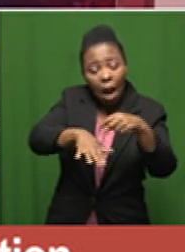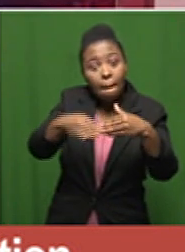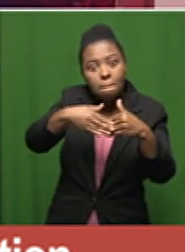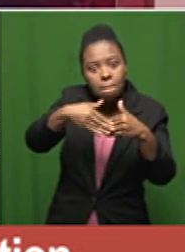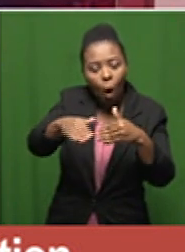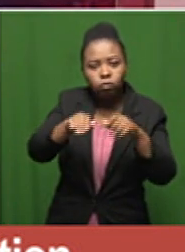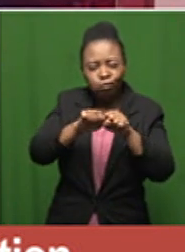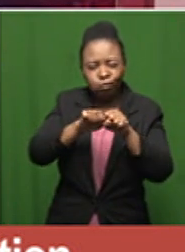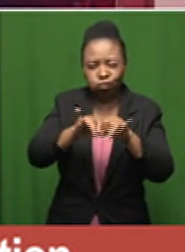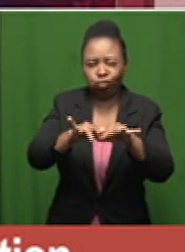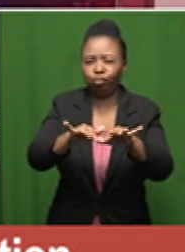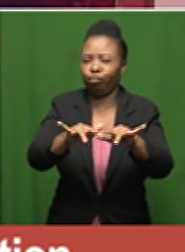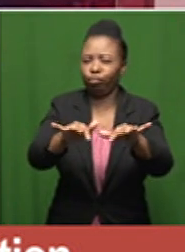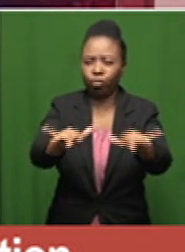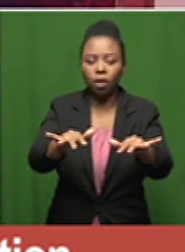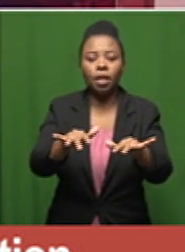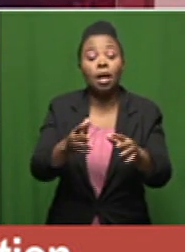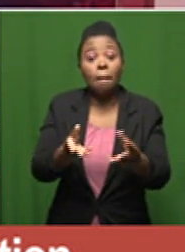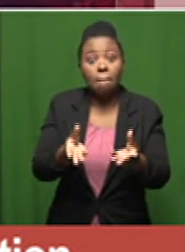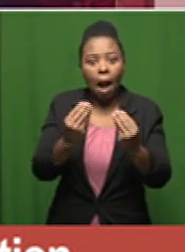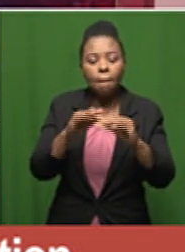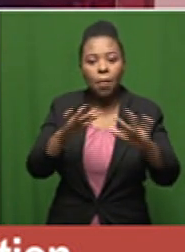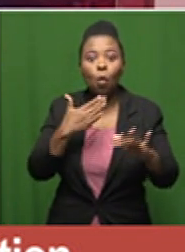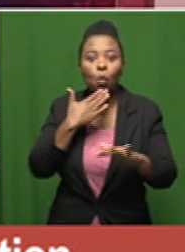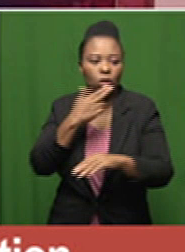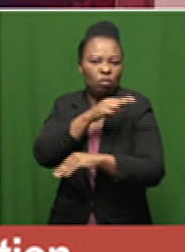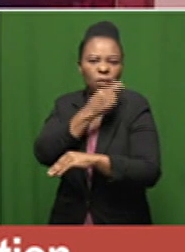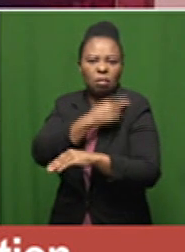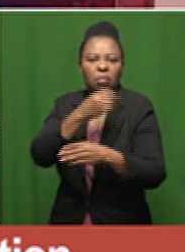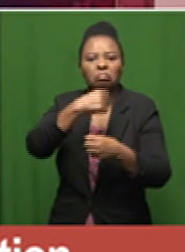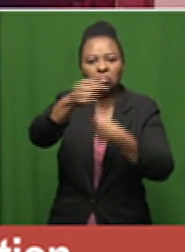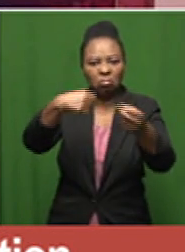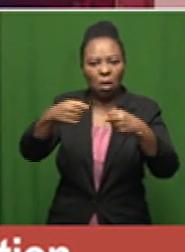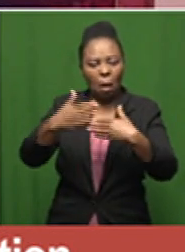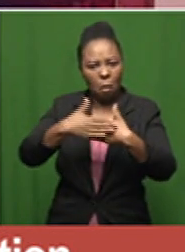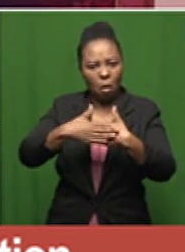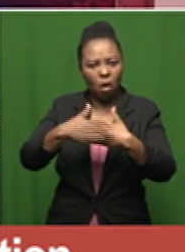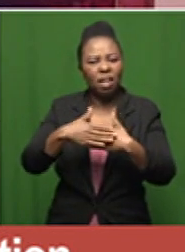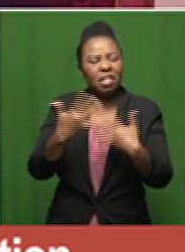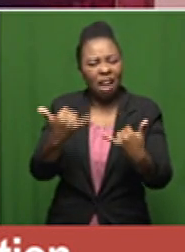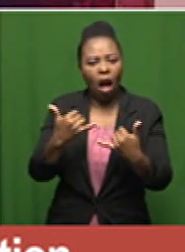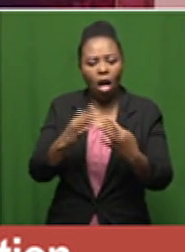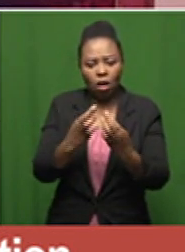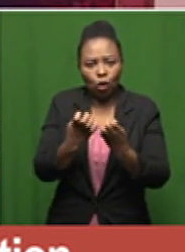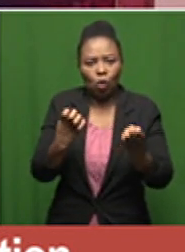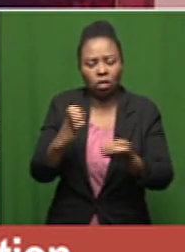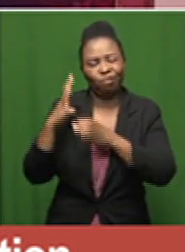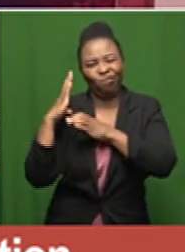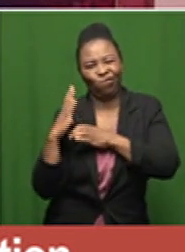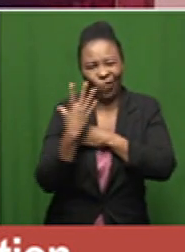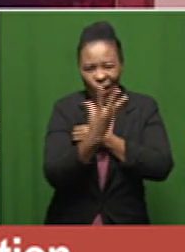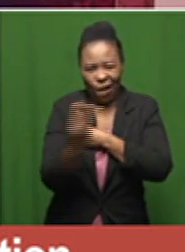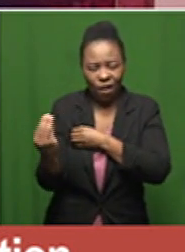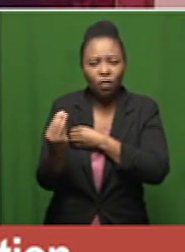faster triggering more hospitalizations further straining the health care resources so we are